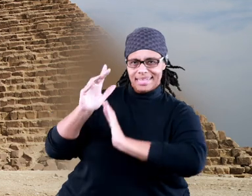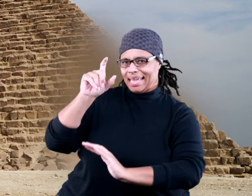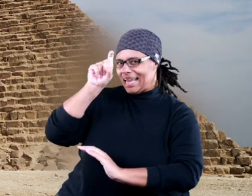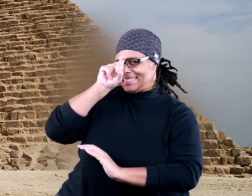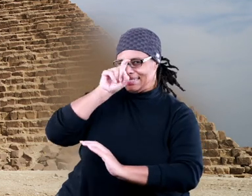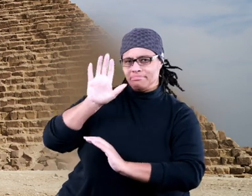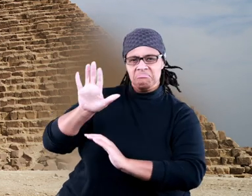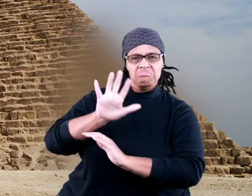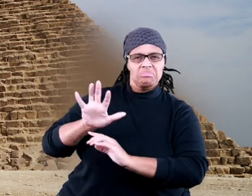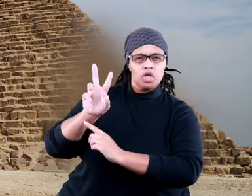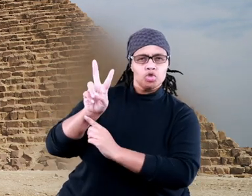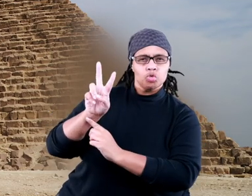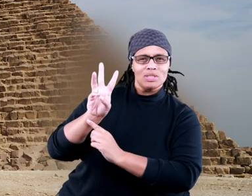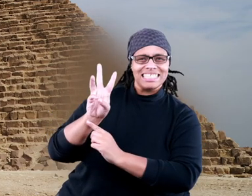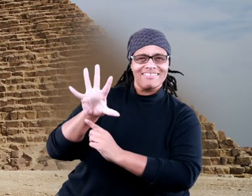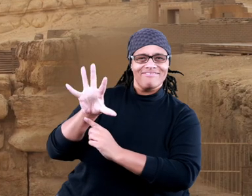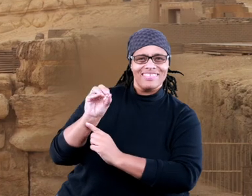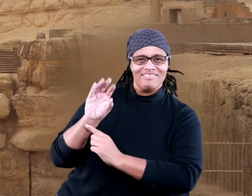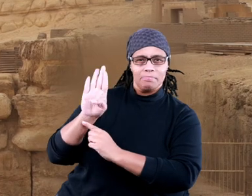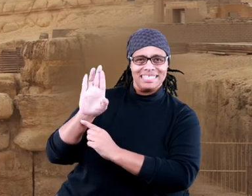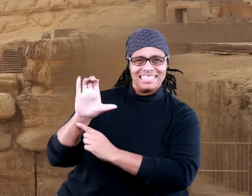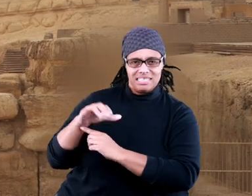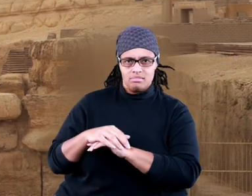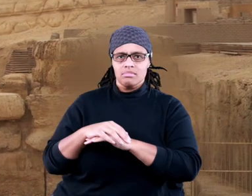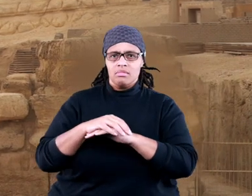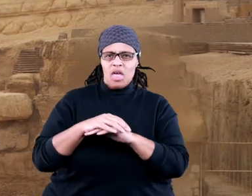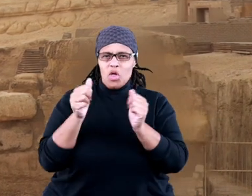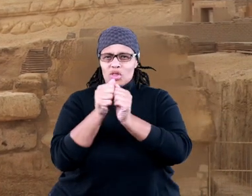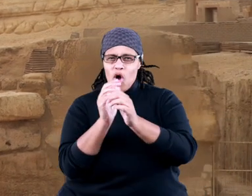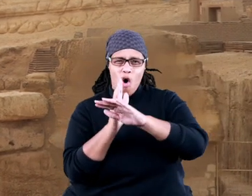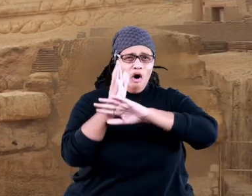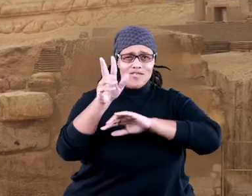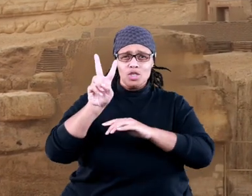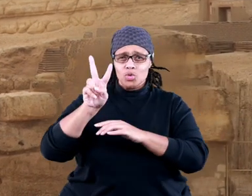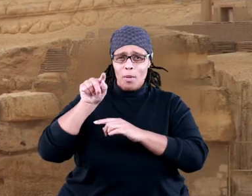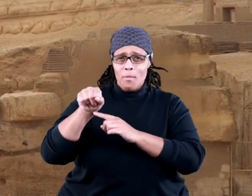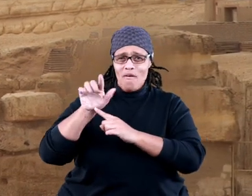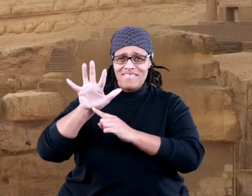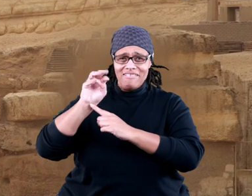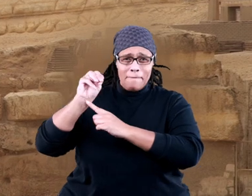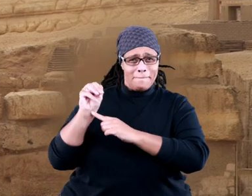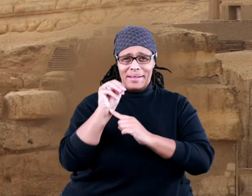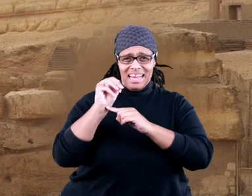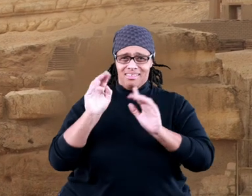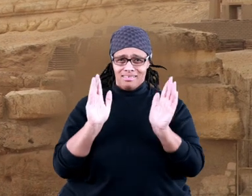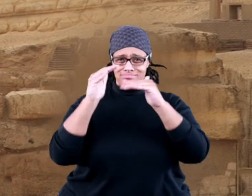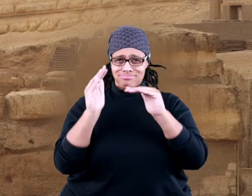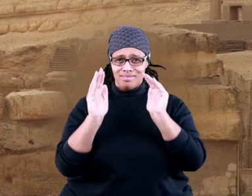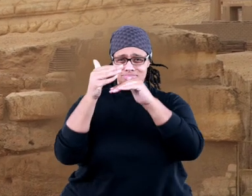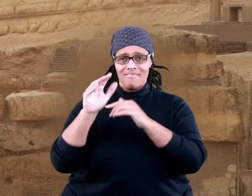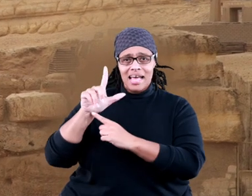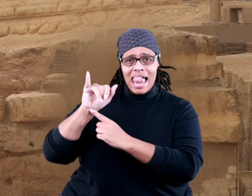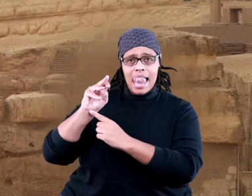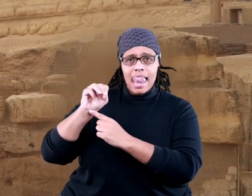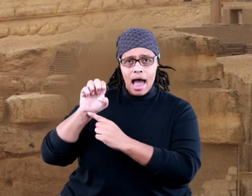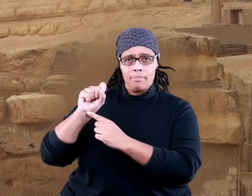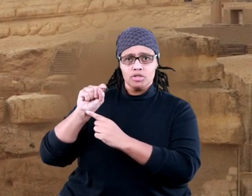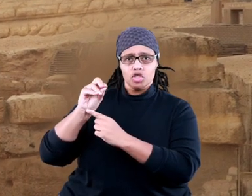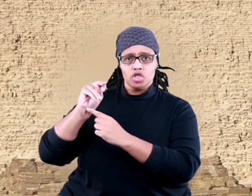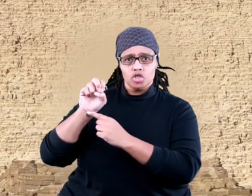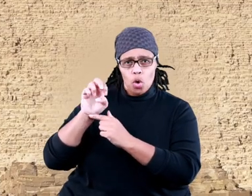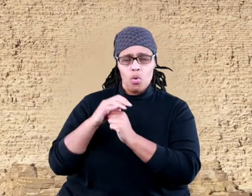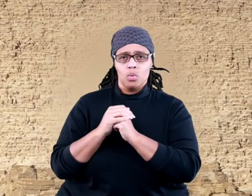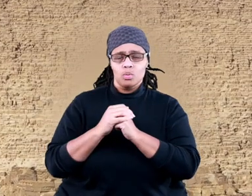2650 BC, from over 2.5 million blocks of limestone.